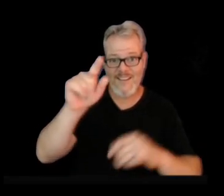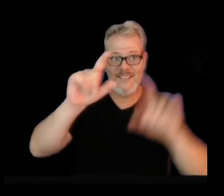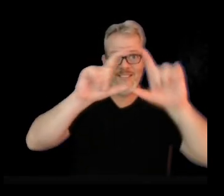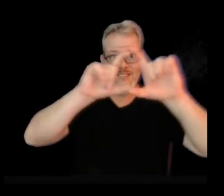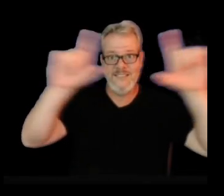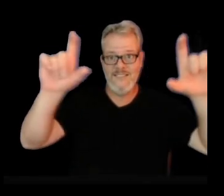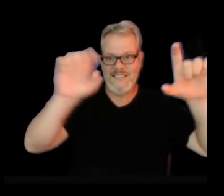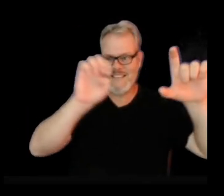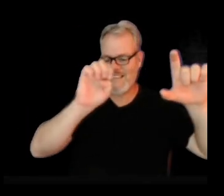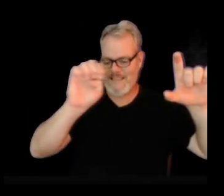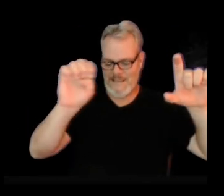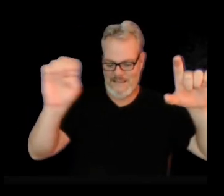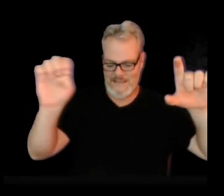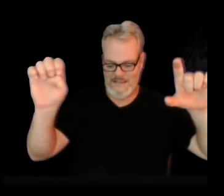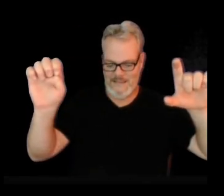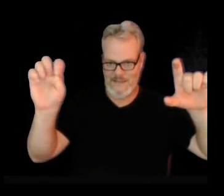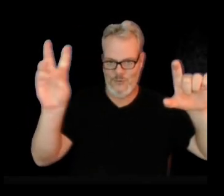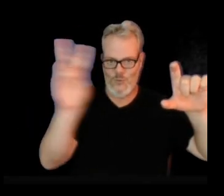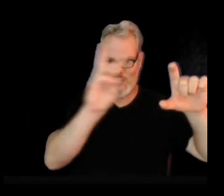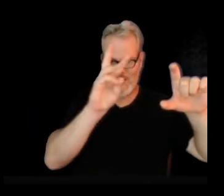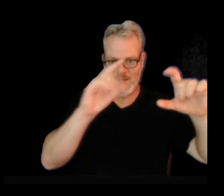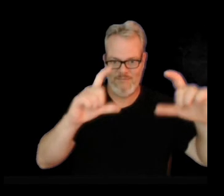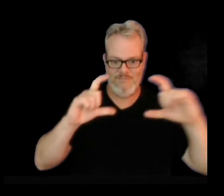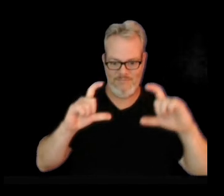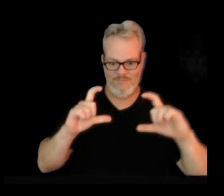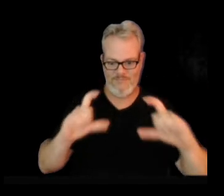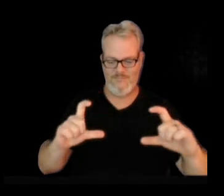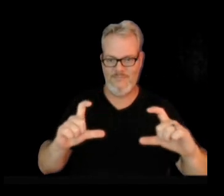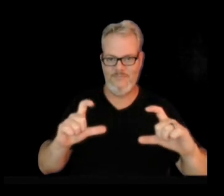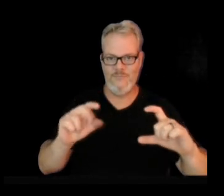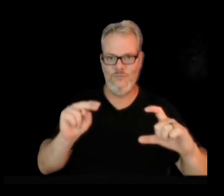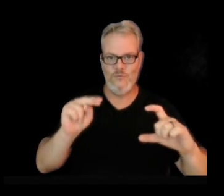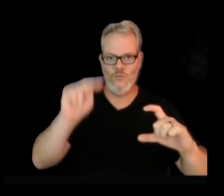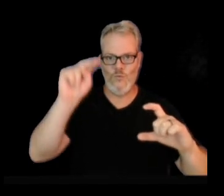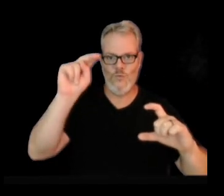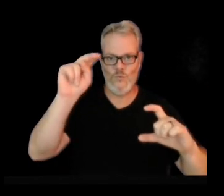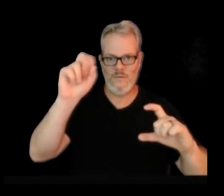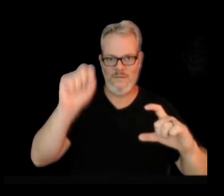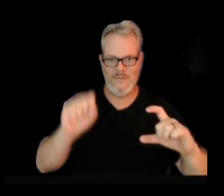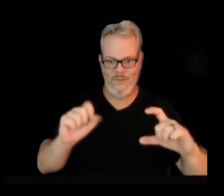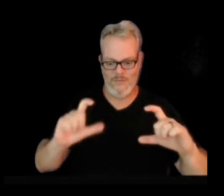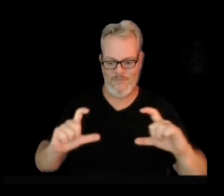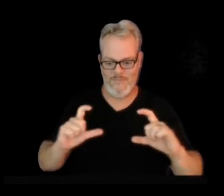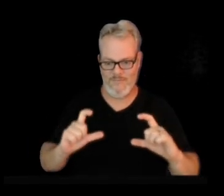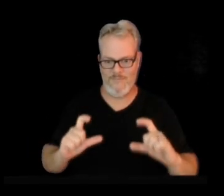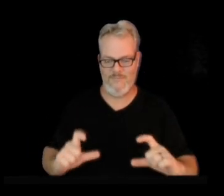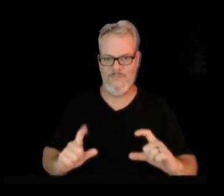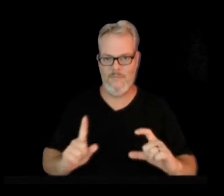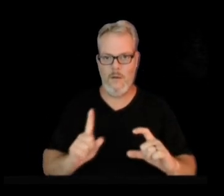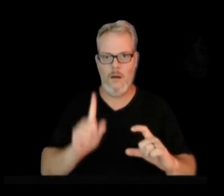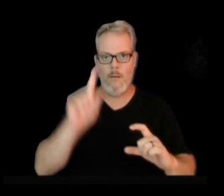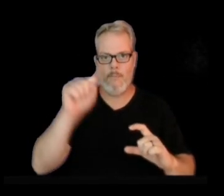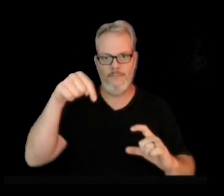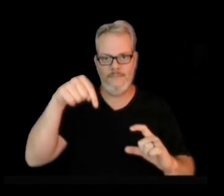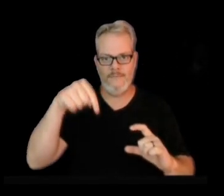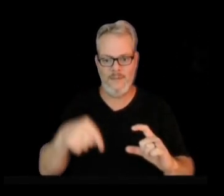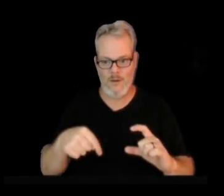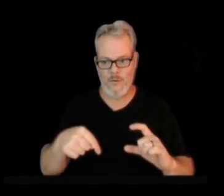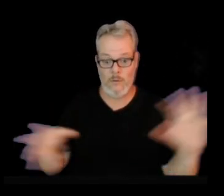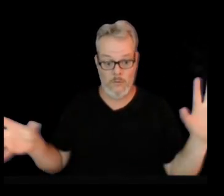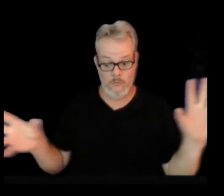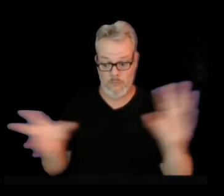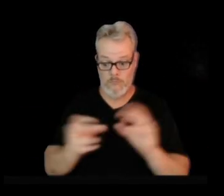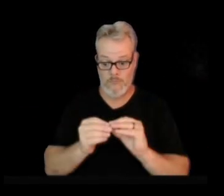-west, north-south, and the bottom one is up and down. So in summary, what we're seeing over this two-year plot